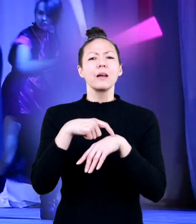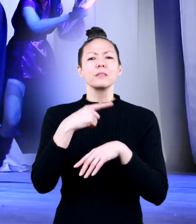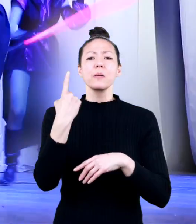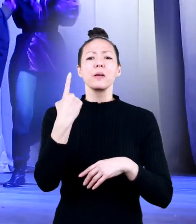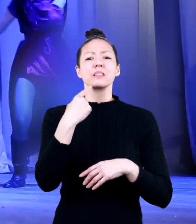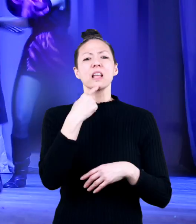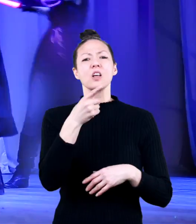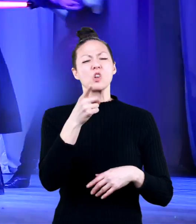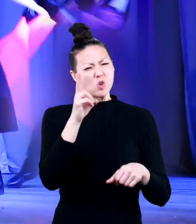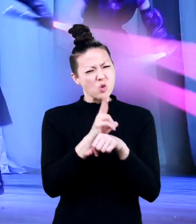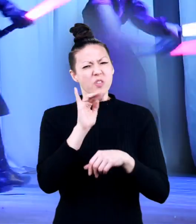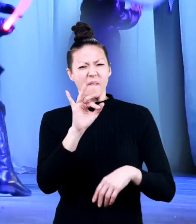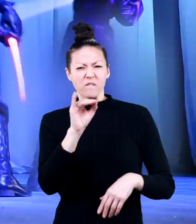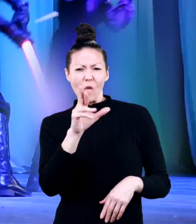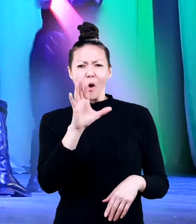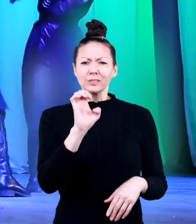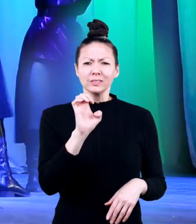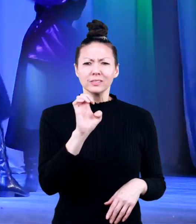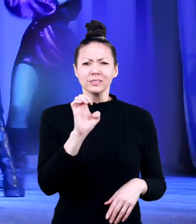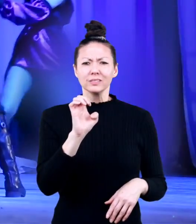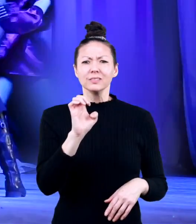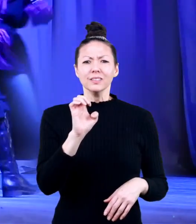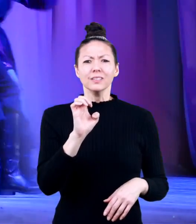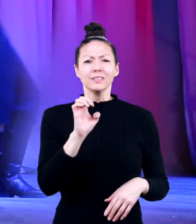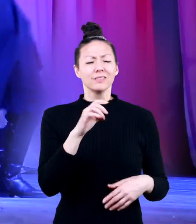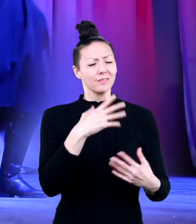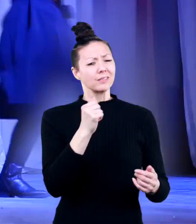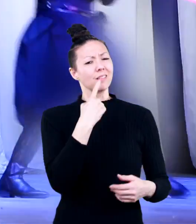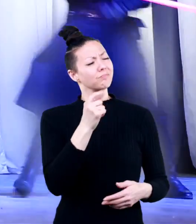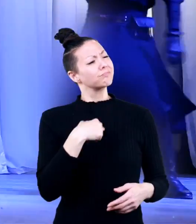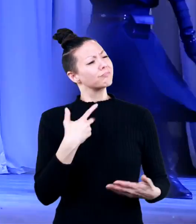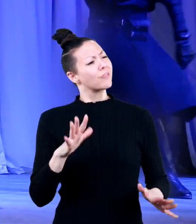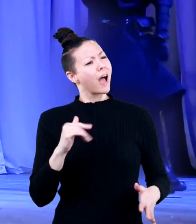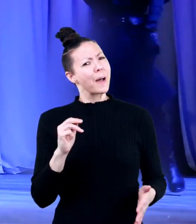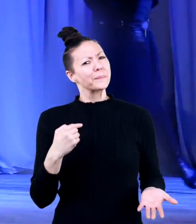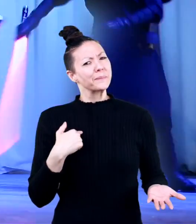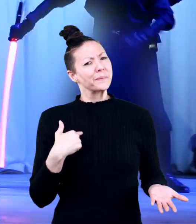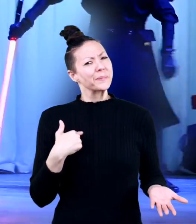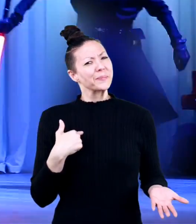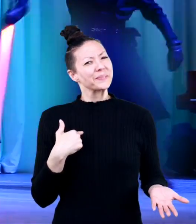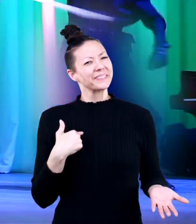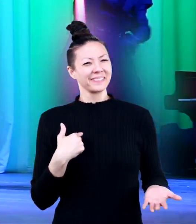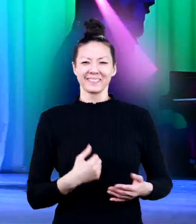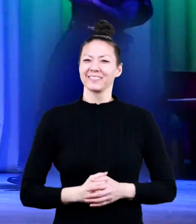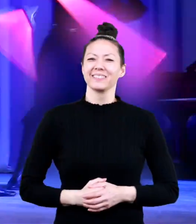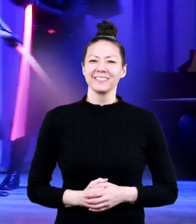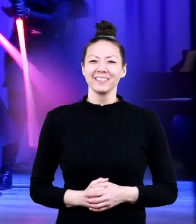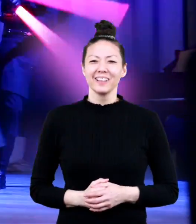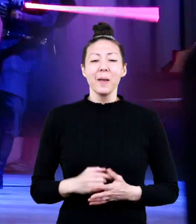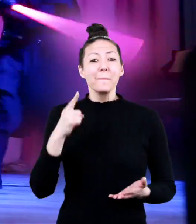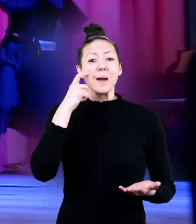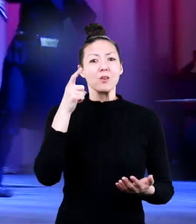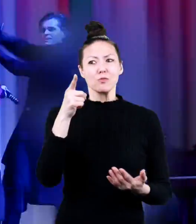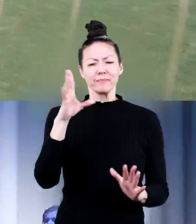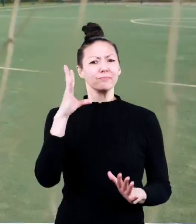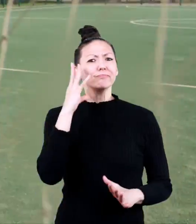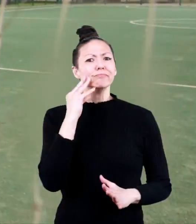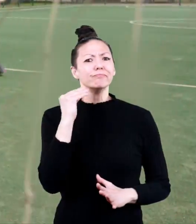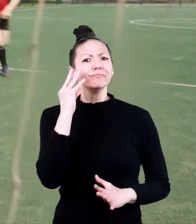But the next time somebody tells you to use the force, you can say, I already am!